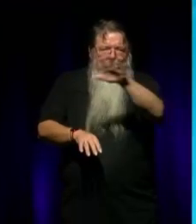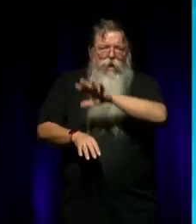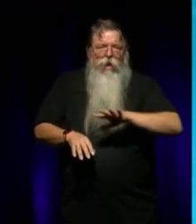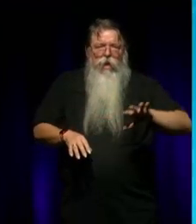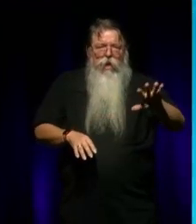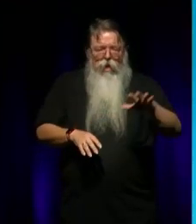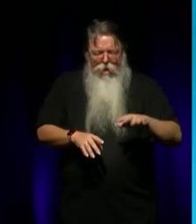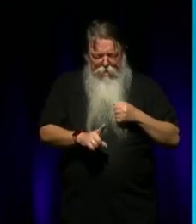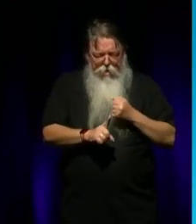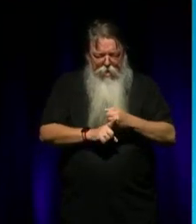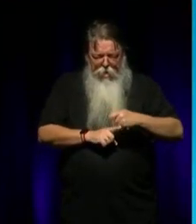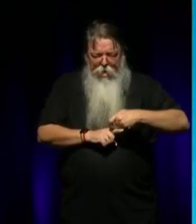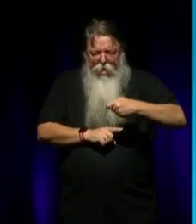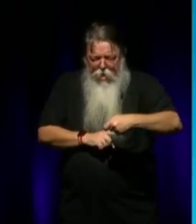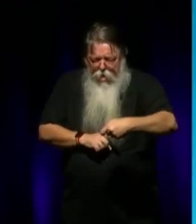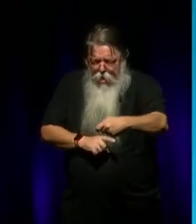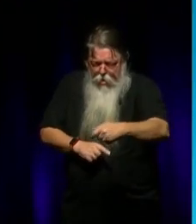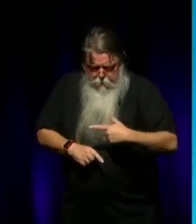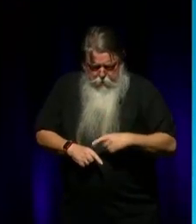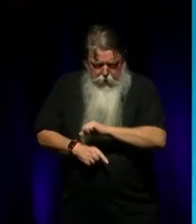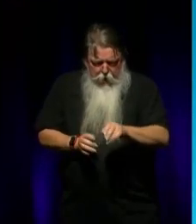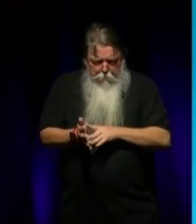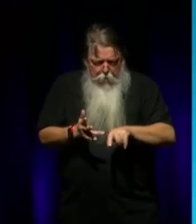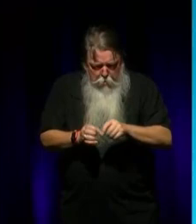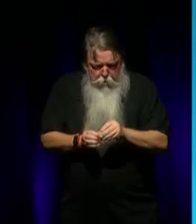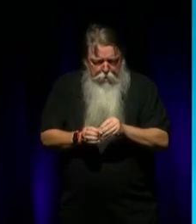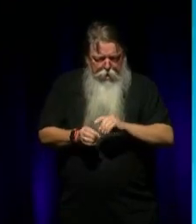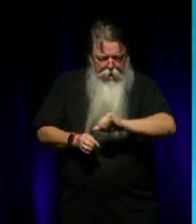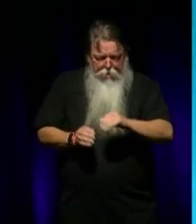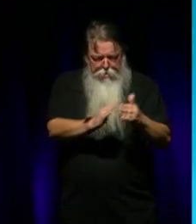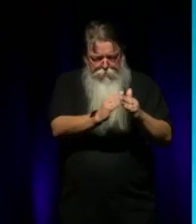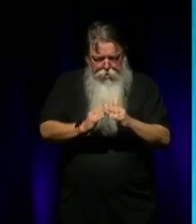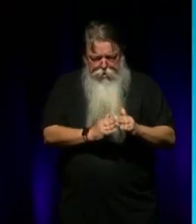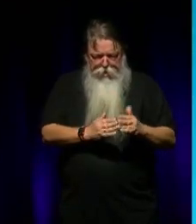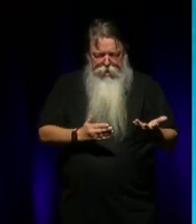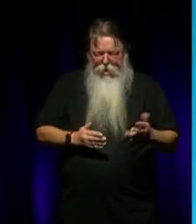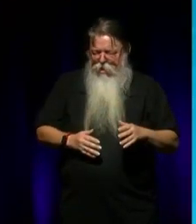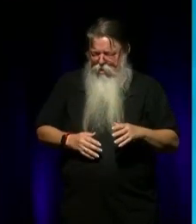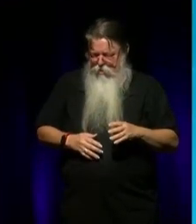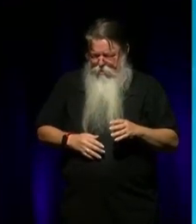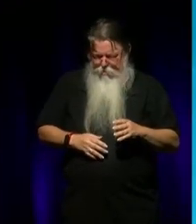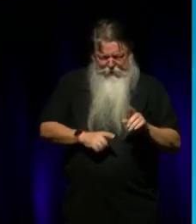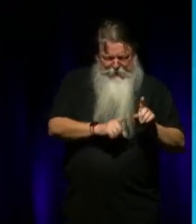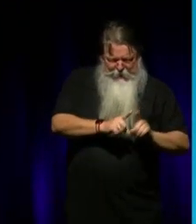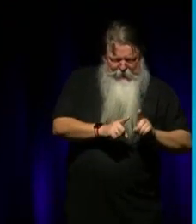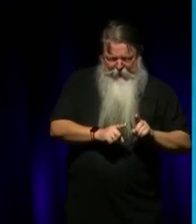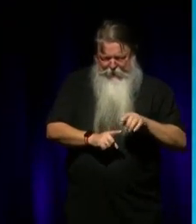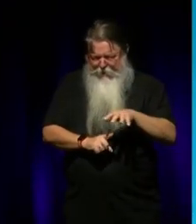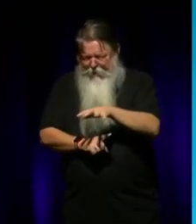for, us mob and communities in different, different levels, you know. From rural to regional to metropolitan, it's different.